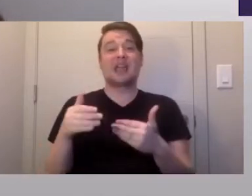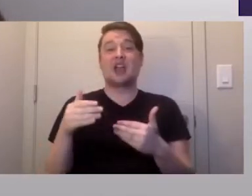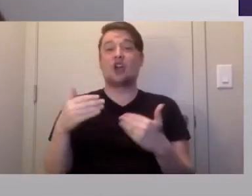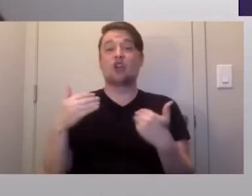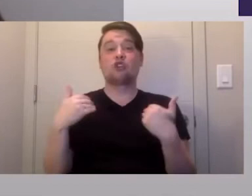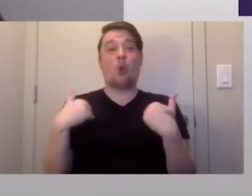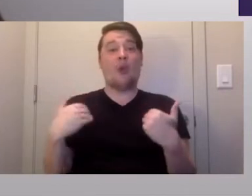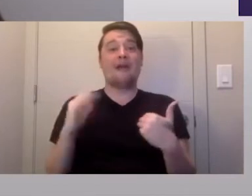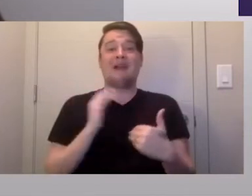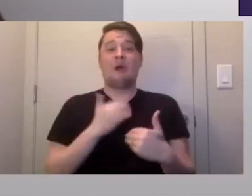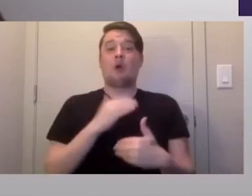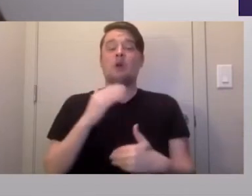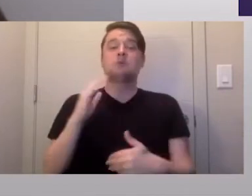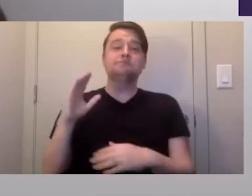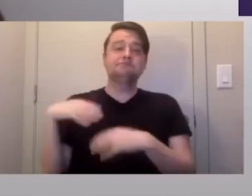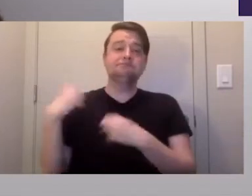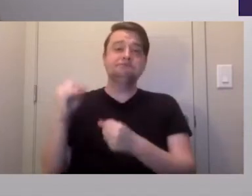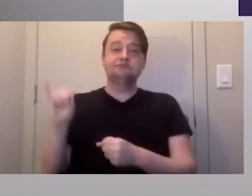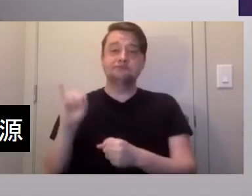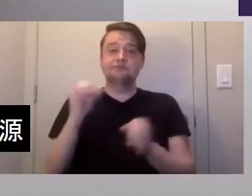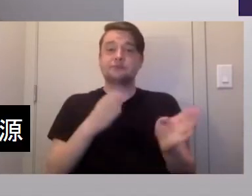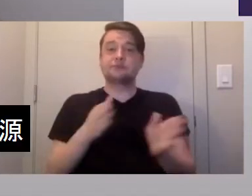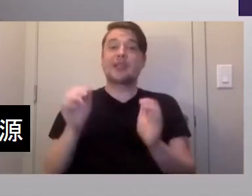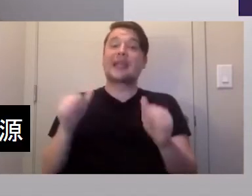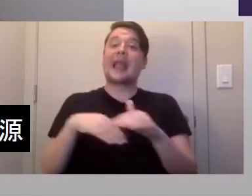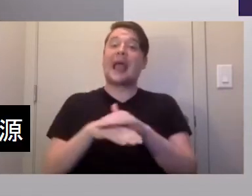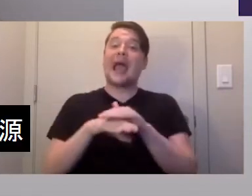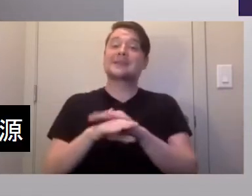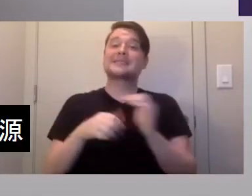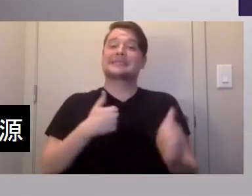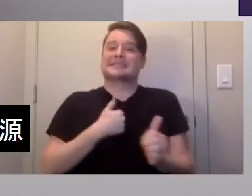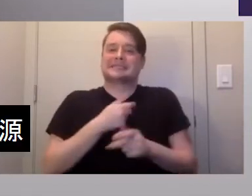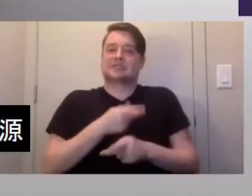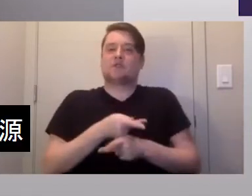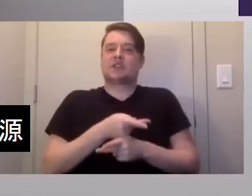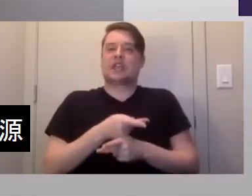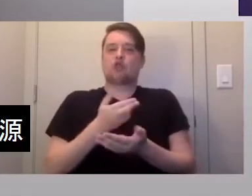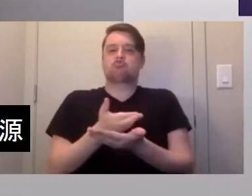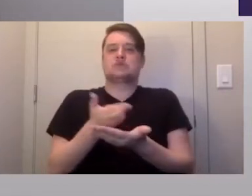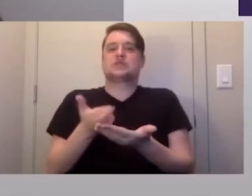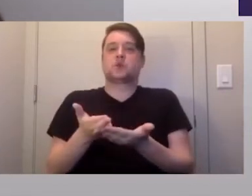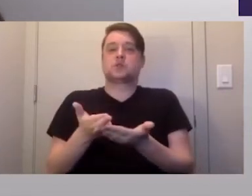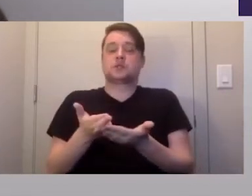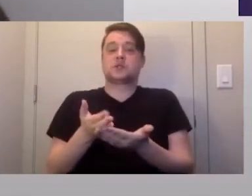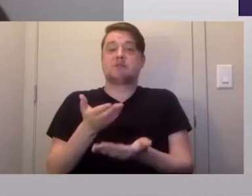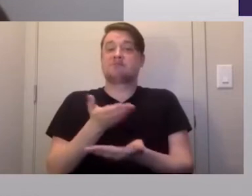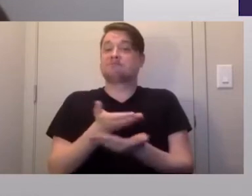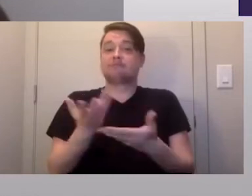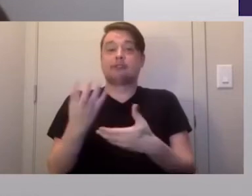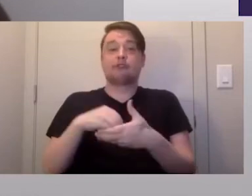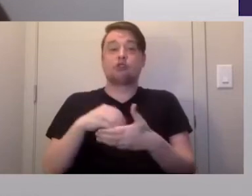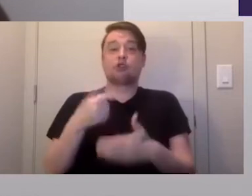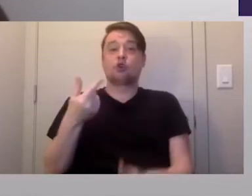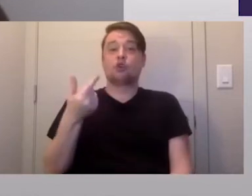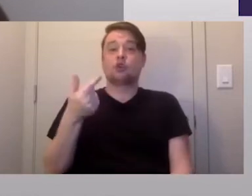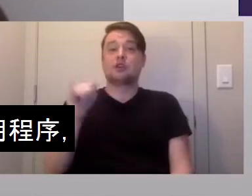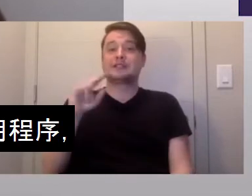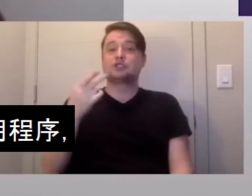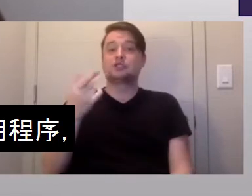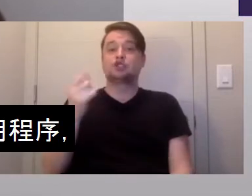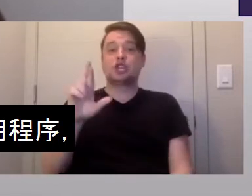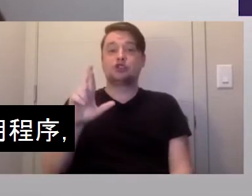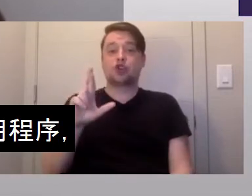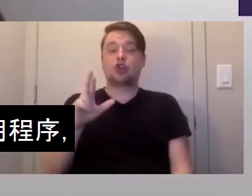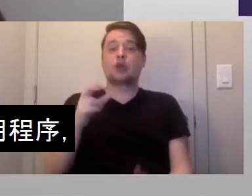currently on our health insurance plan, can access our self-care resources. These resources include Ginger, an emotional